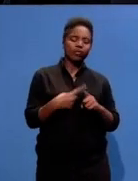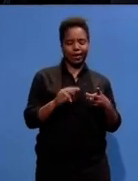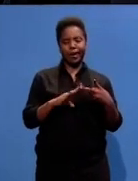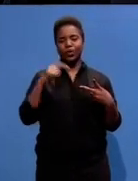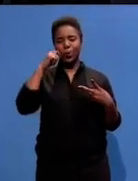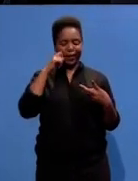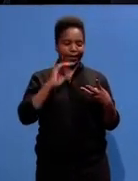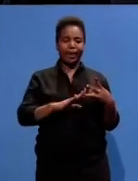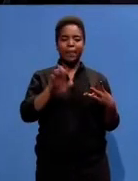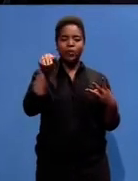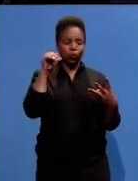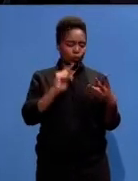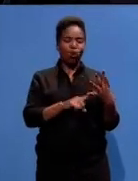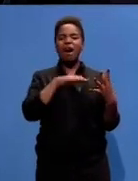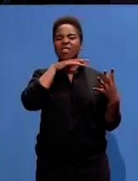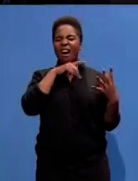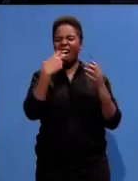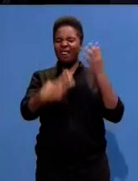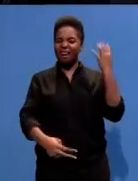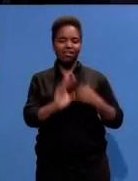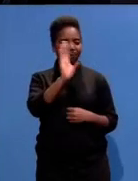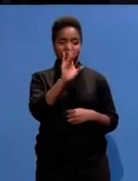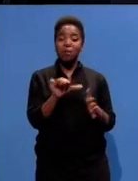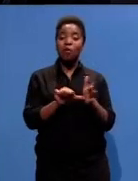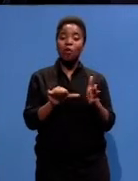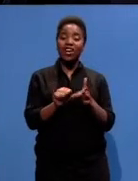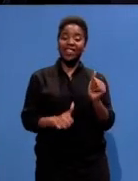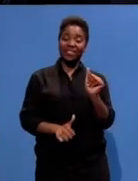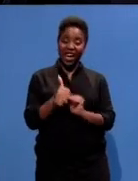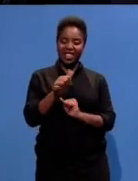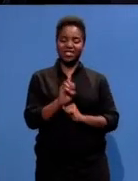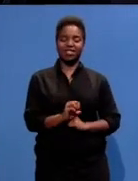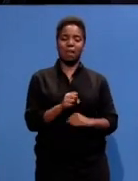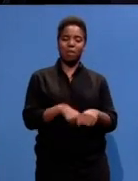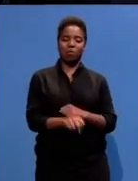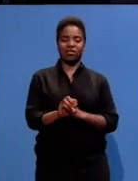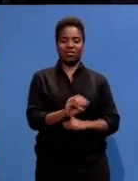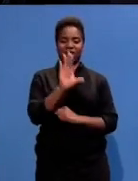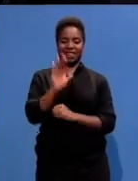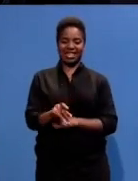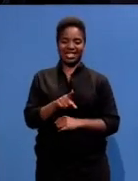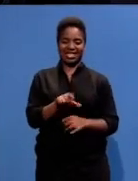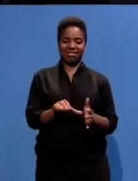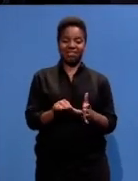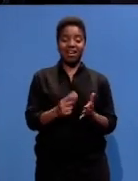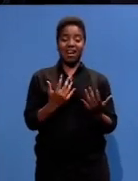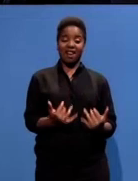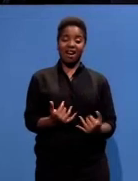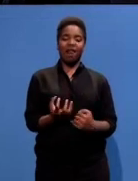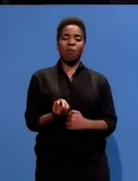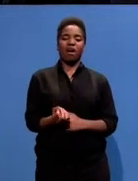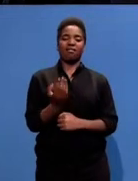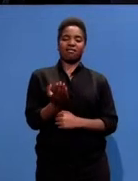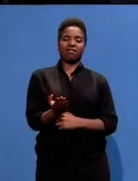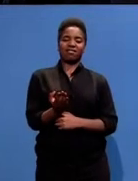Amazulus Afrikaans and so on and so forth. We're now joined in studio by esteemed guests who will give some credibility to what we've just said about